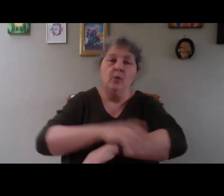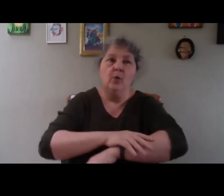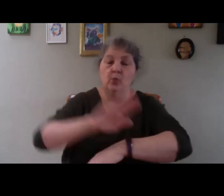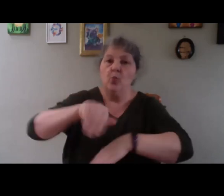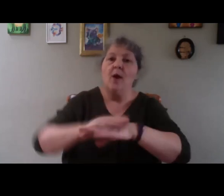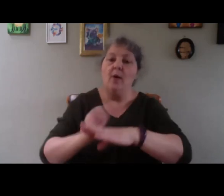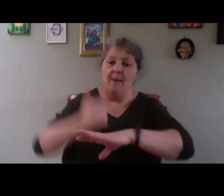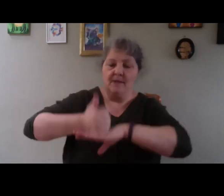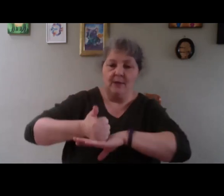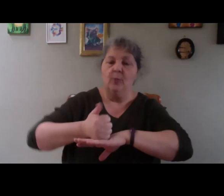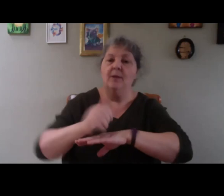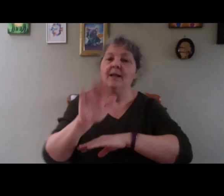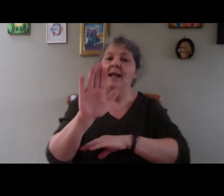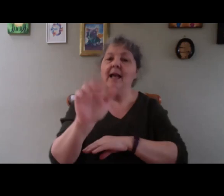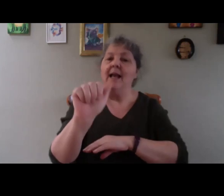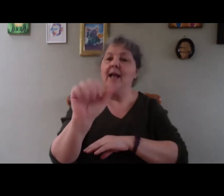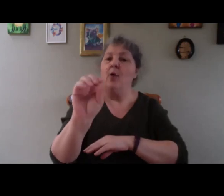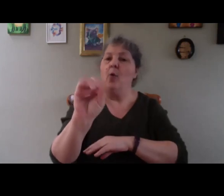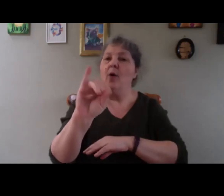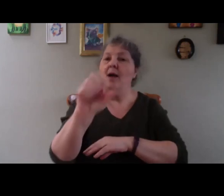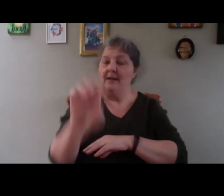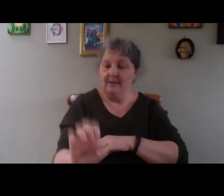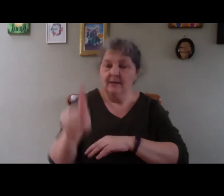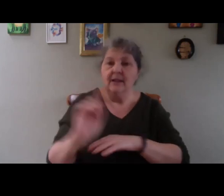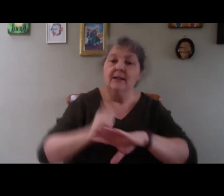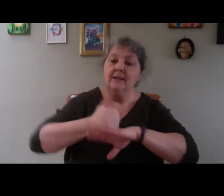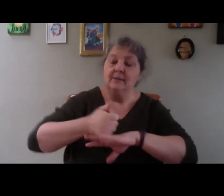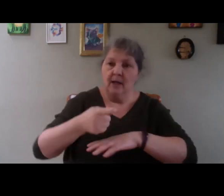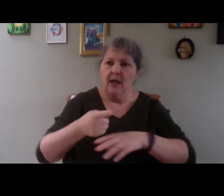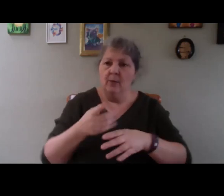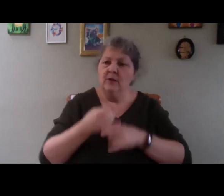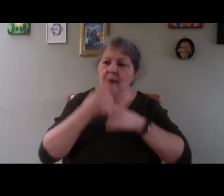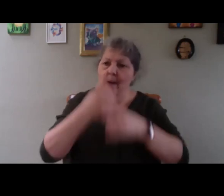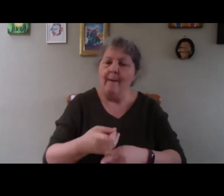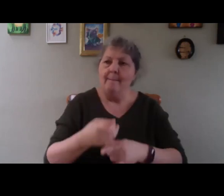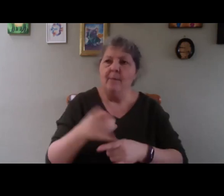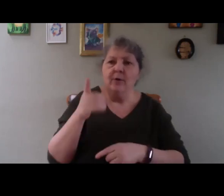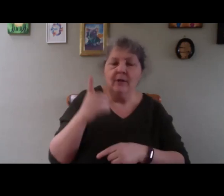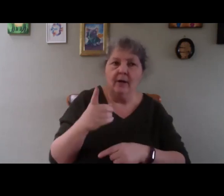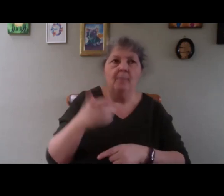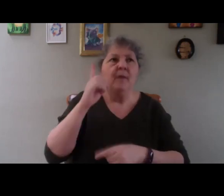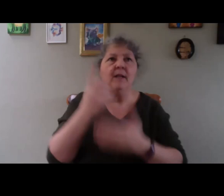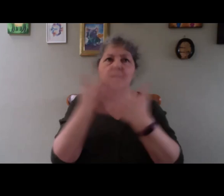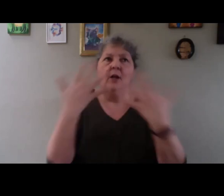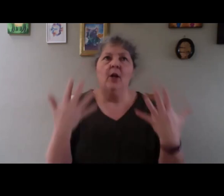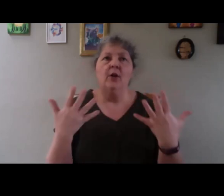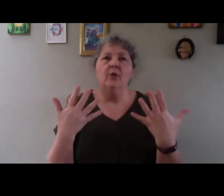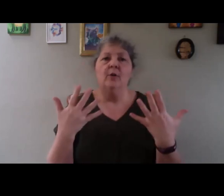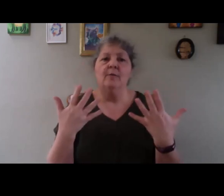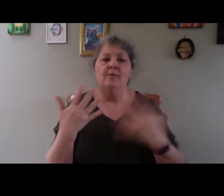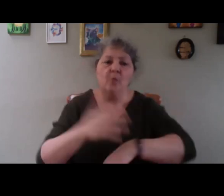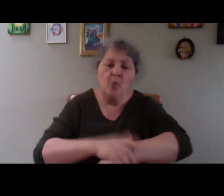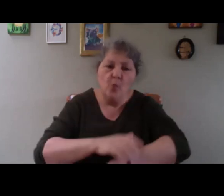in Liche. And I was a head gardener, and I did a lot of renovating work